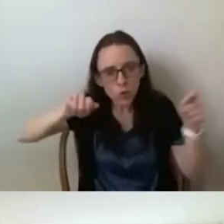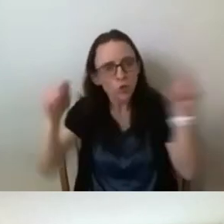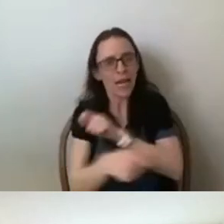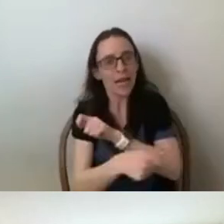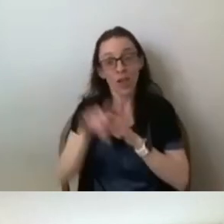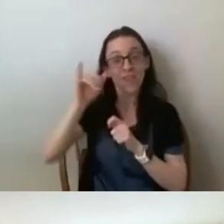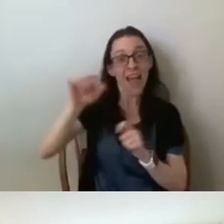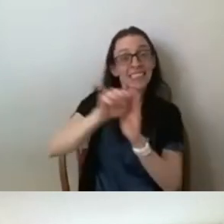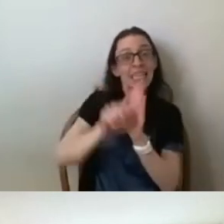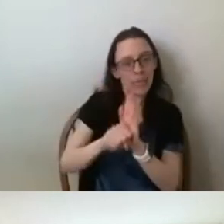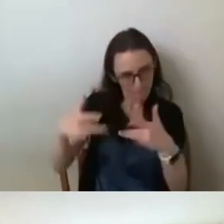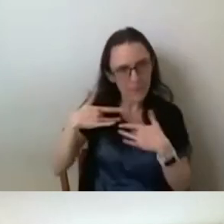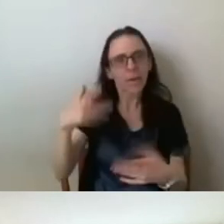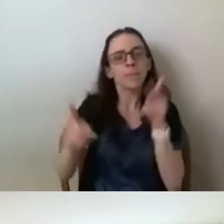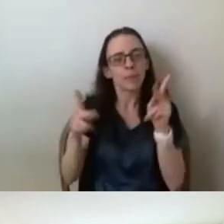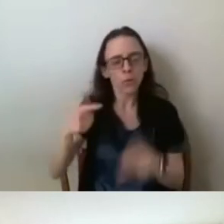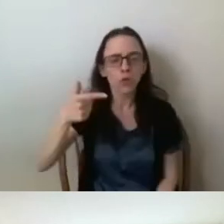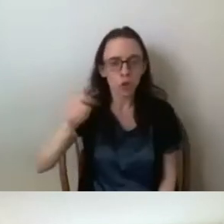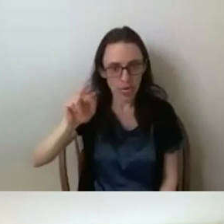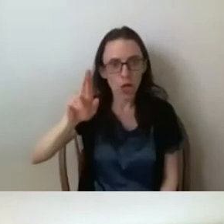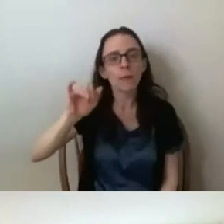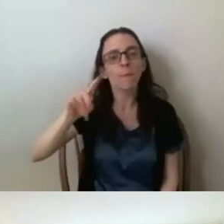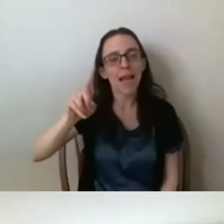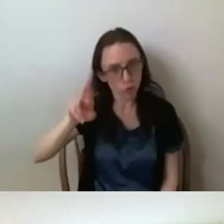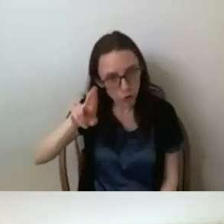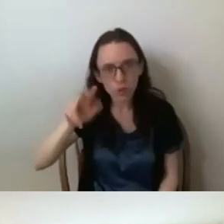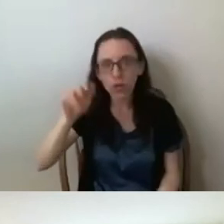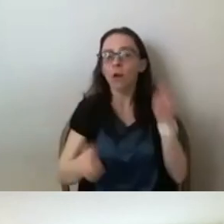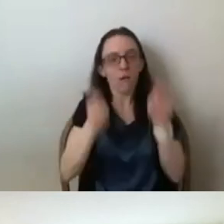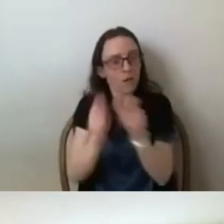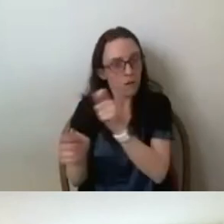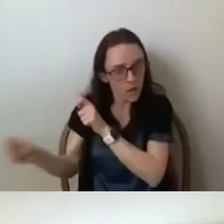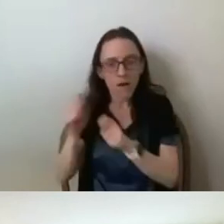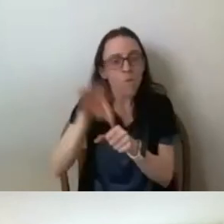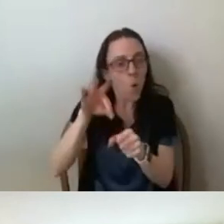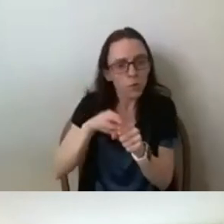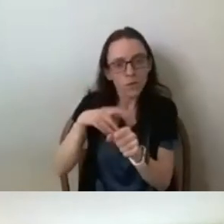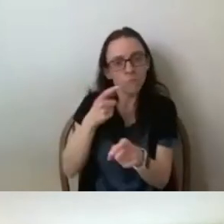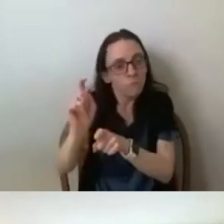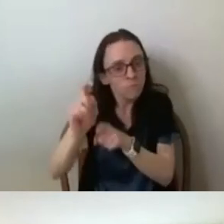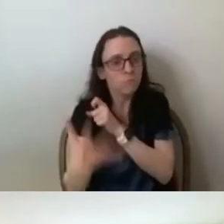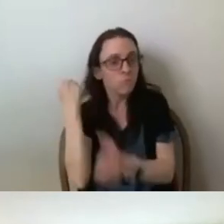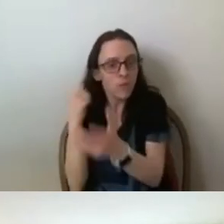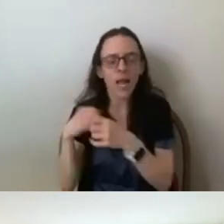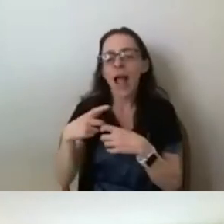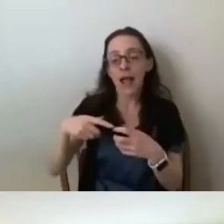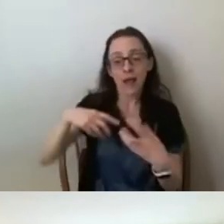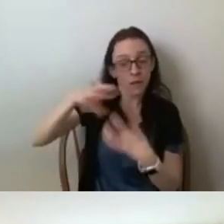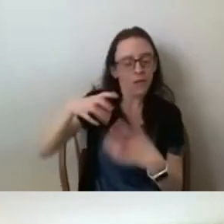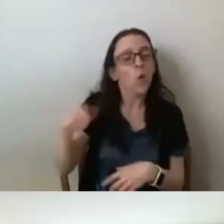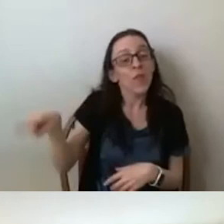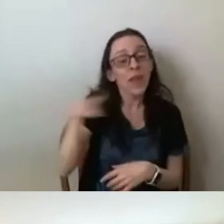So they've been working on that. That really started last year in the pandemic was when it got started and they were announcing who would be on the board,